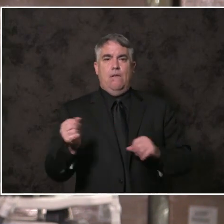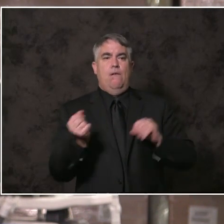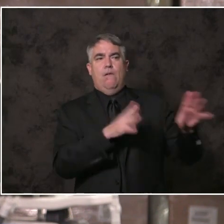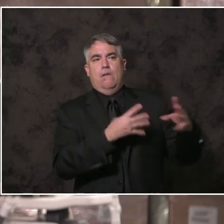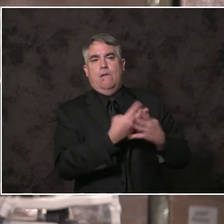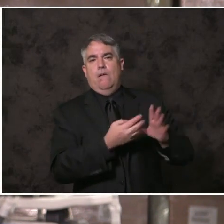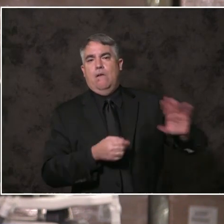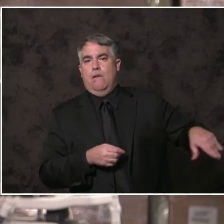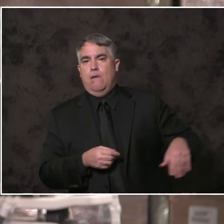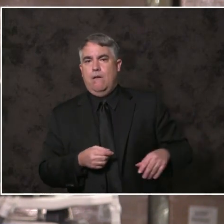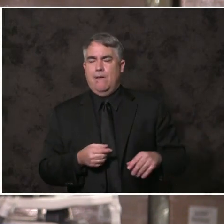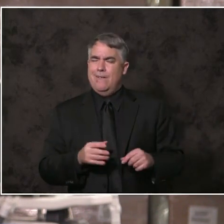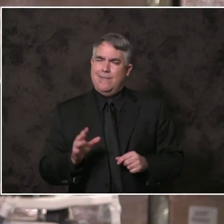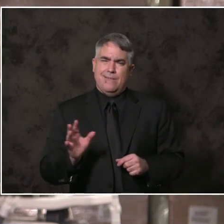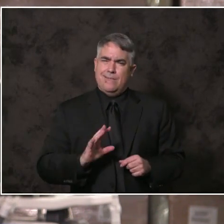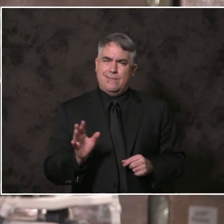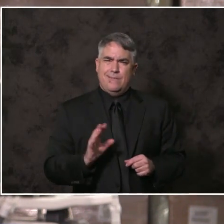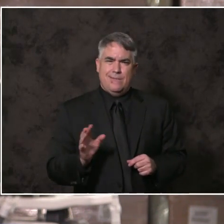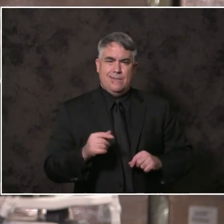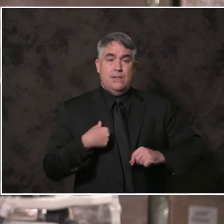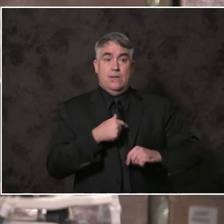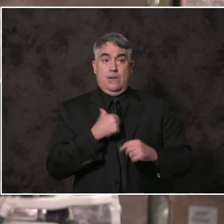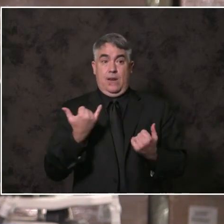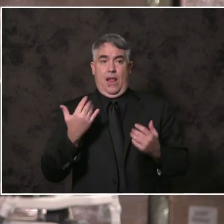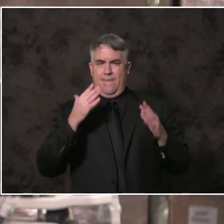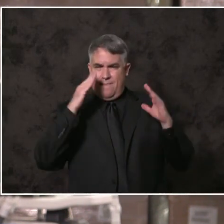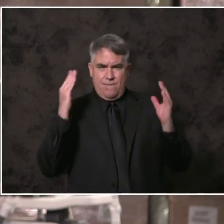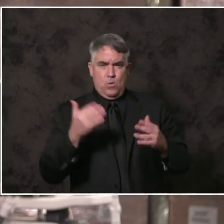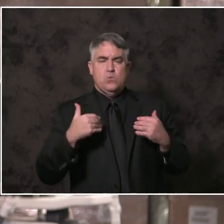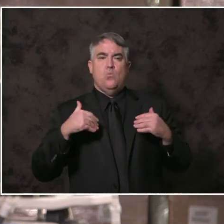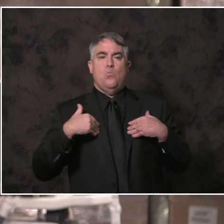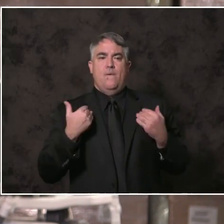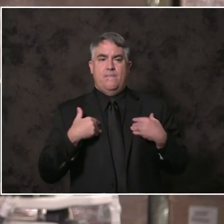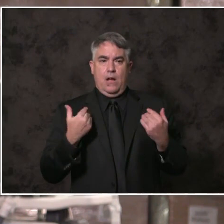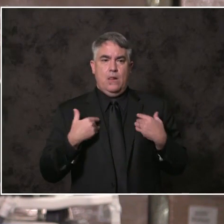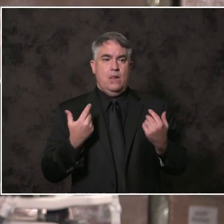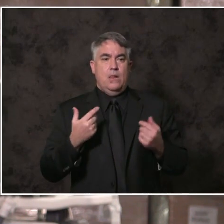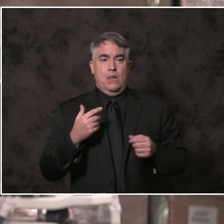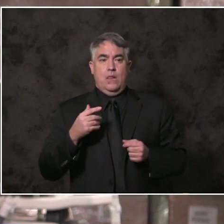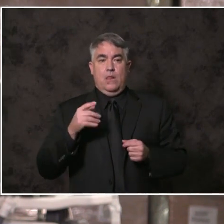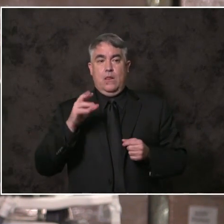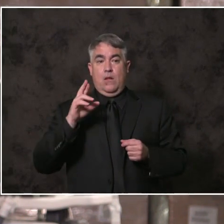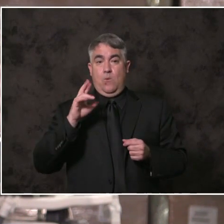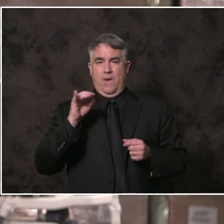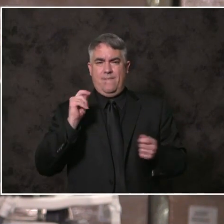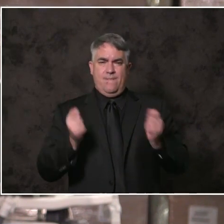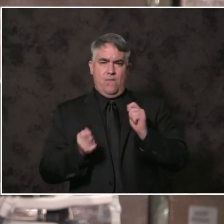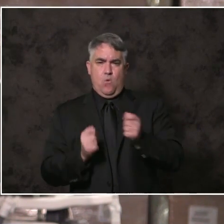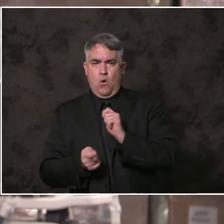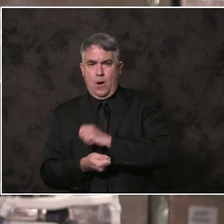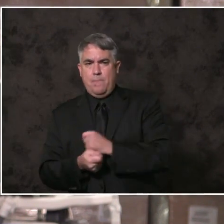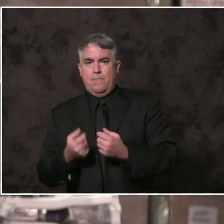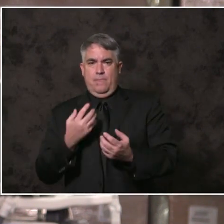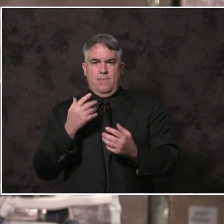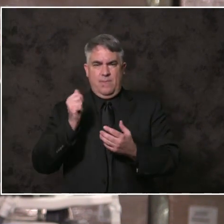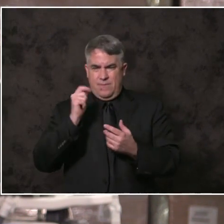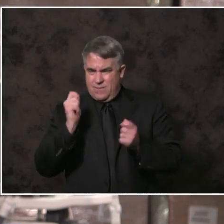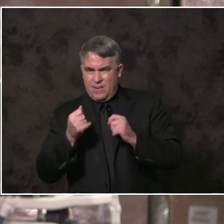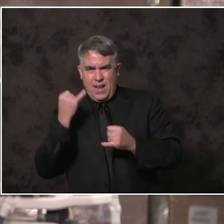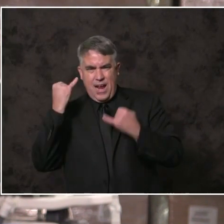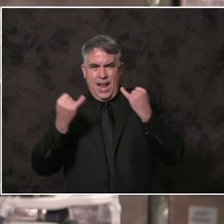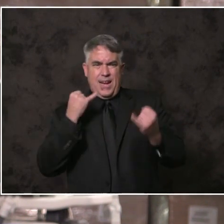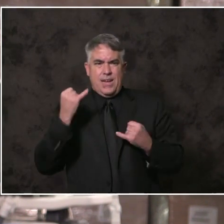county's renewed focus on juvenile justice reform. We recently created a separate juvenile division of probation